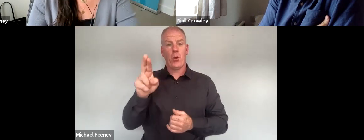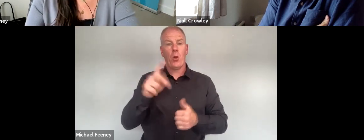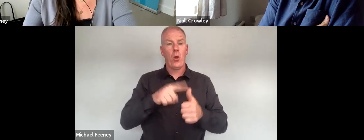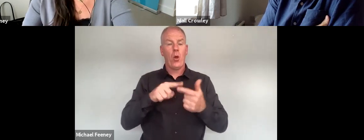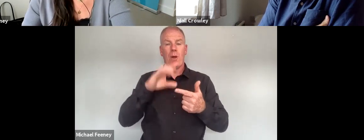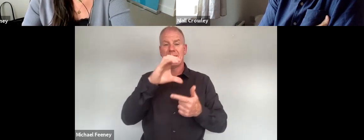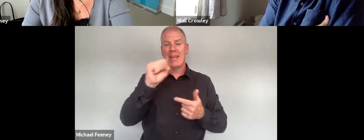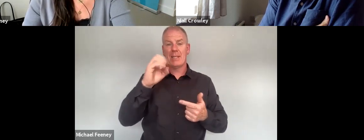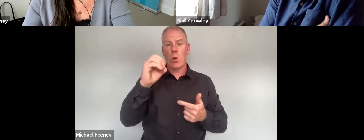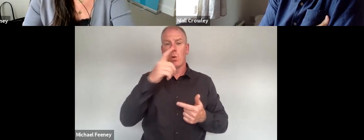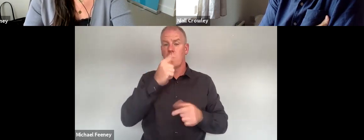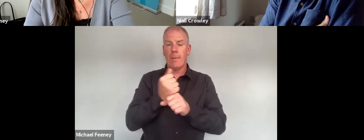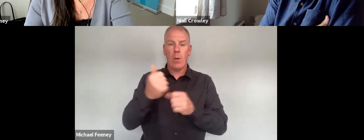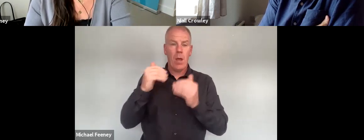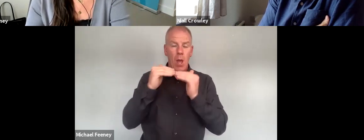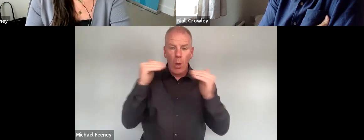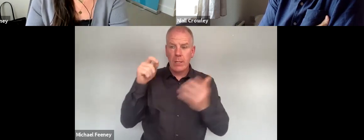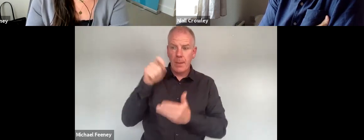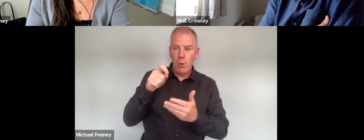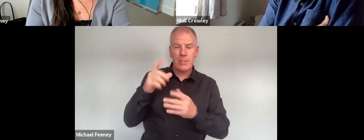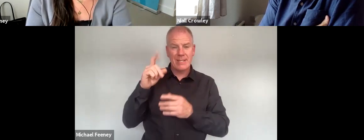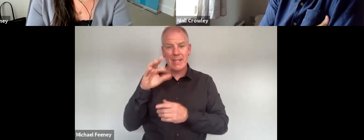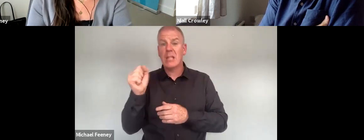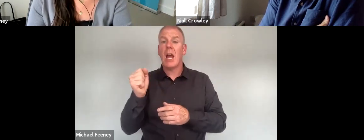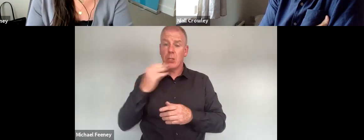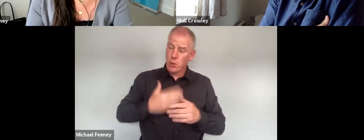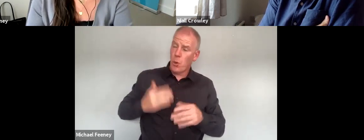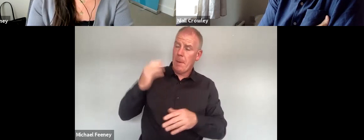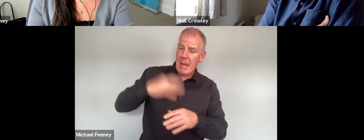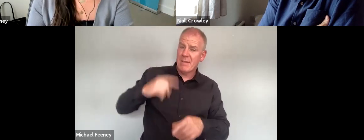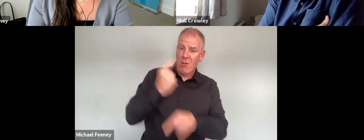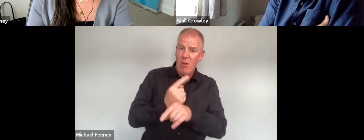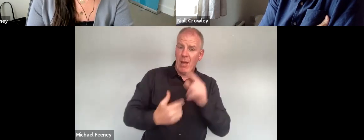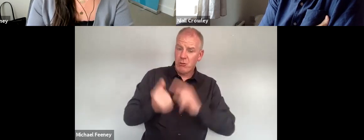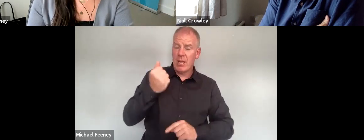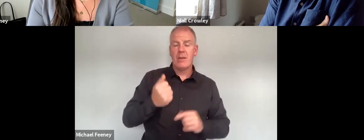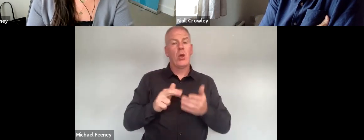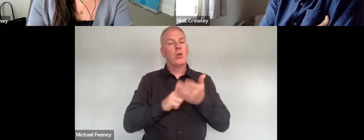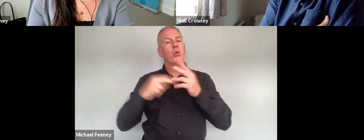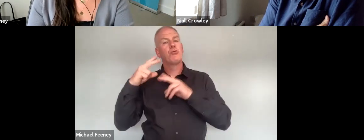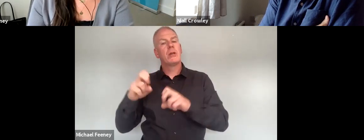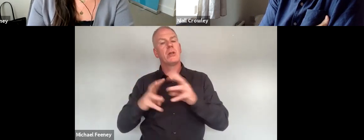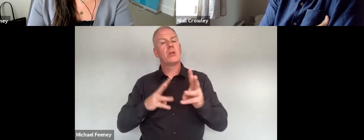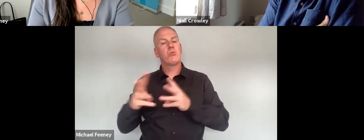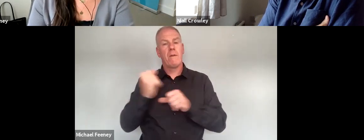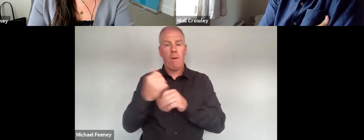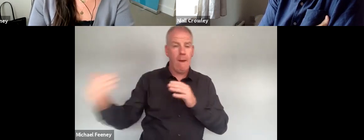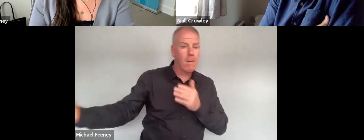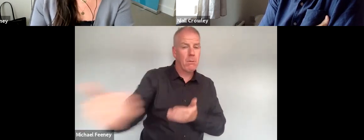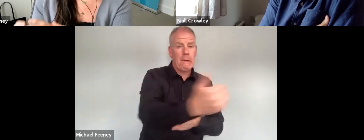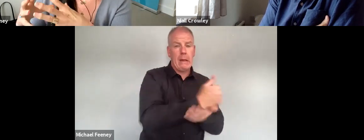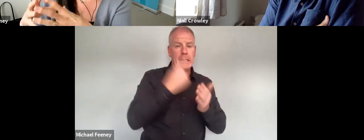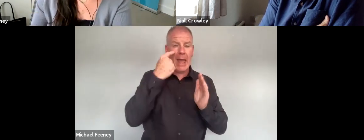equality budgeting and equality data and we have seen some gains in that area we've used our research function to gather evidence on discrimination